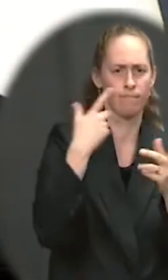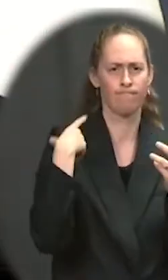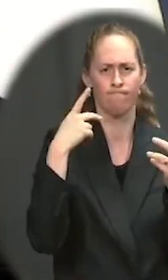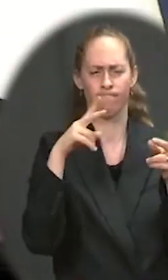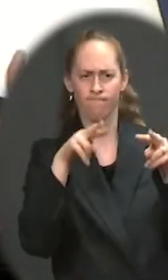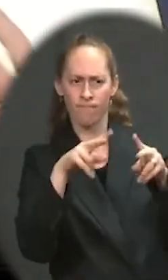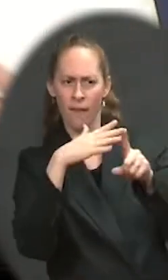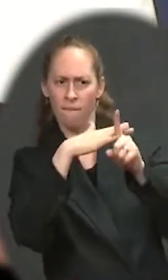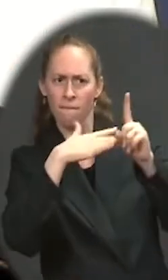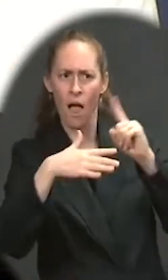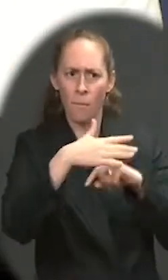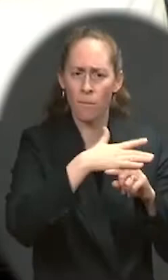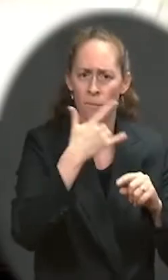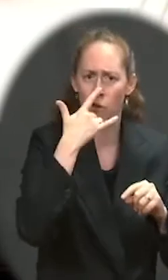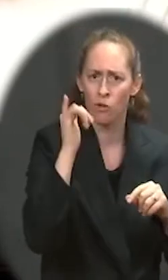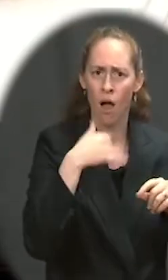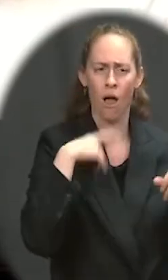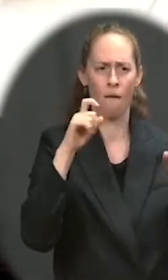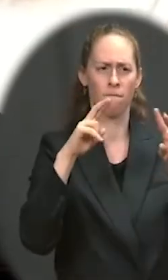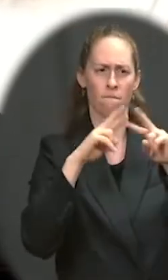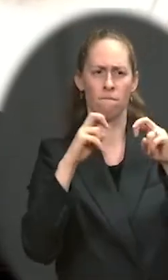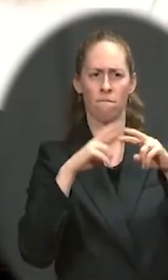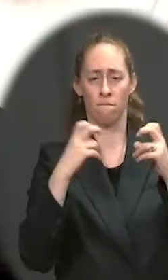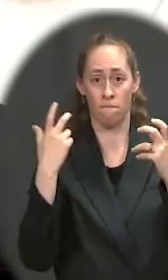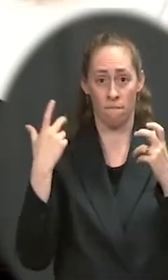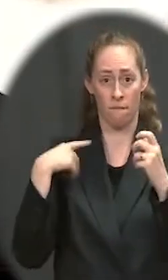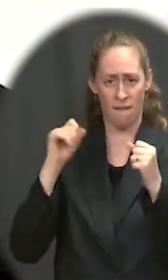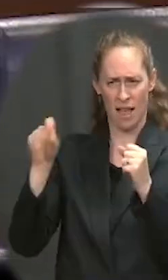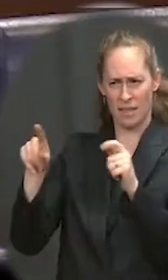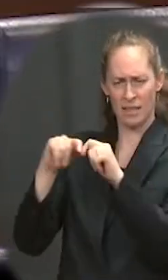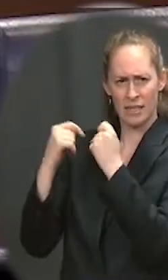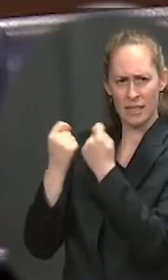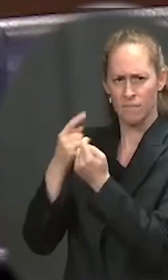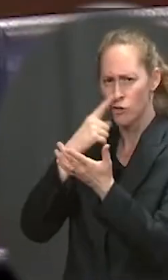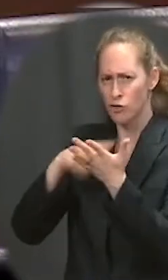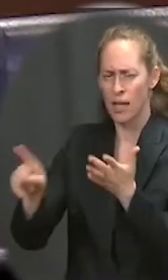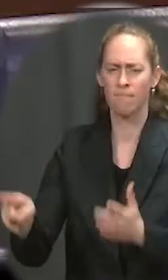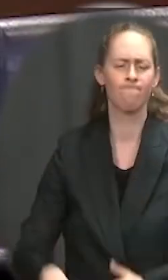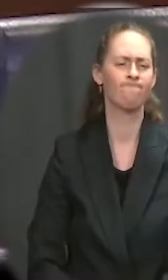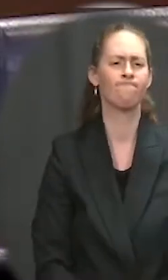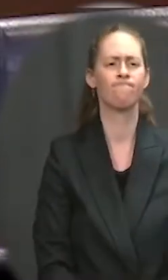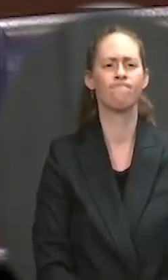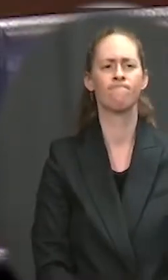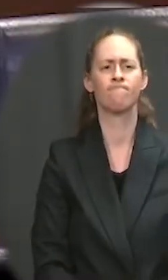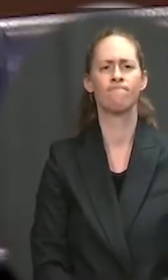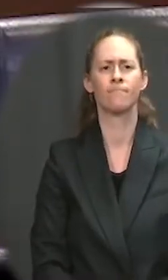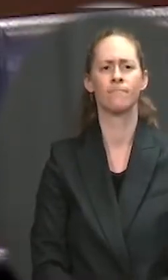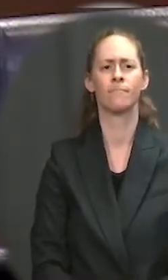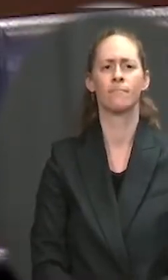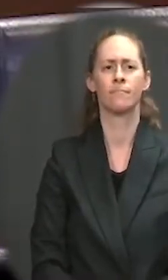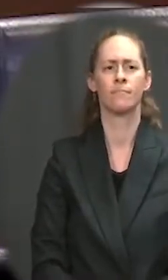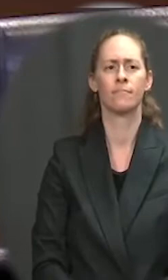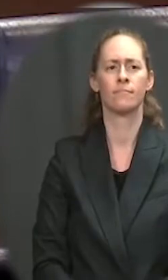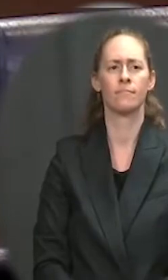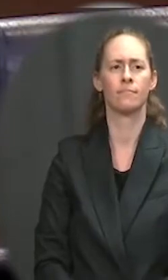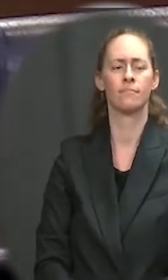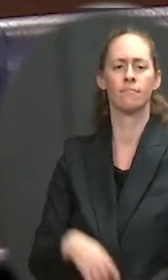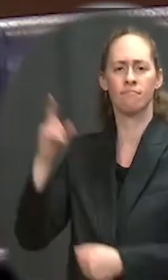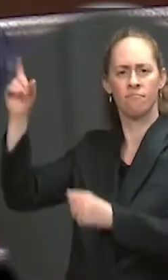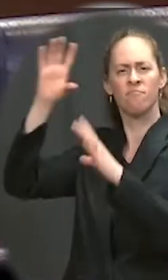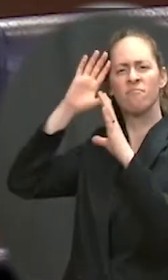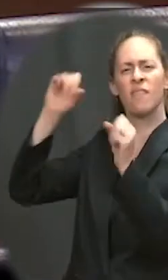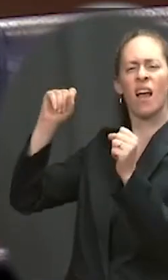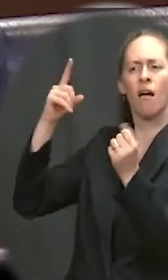So, I'd have to talk to our team if that assessment's been concluded or not. Okay. And the President's going to be talking about implementation later. What sort of